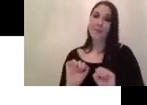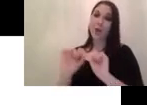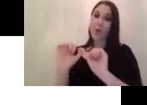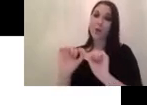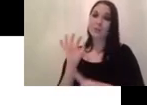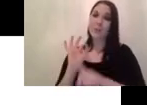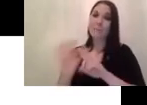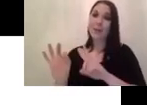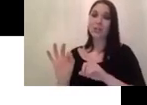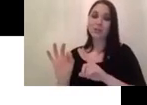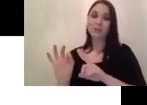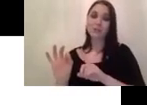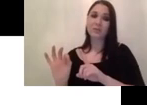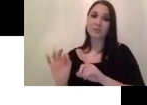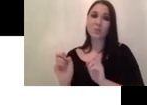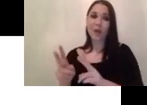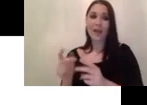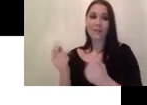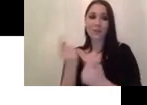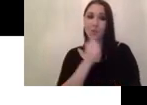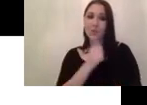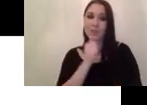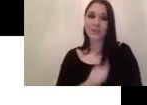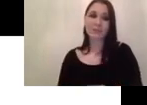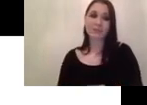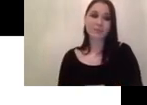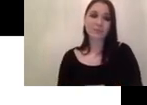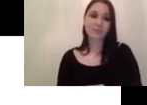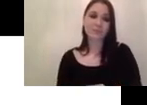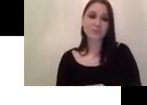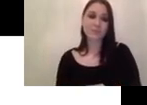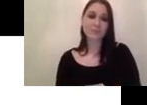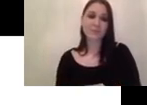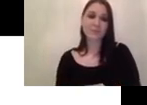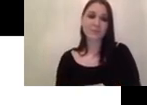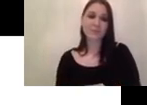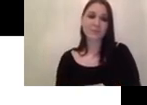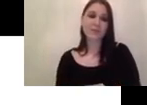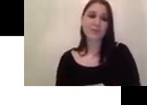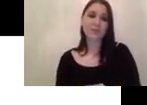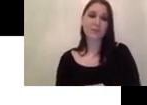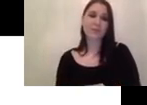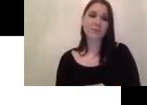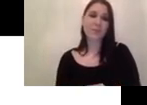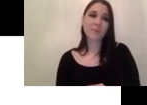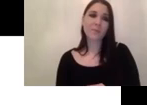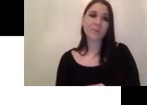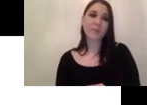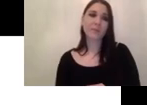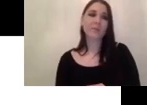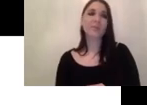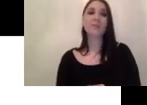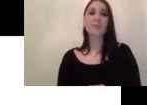use as well um anchor based methods is also called one stage